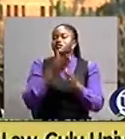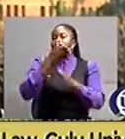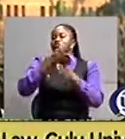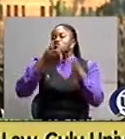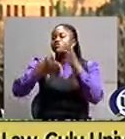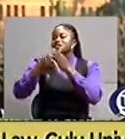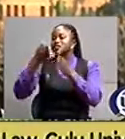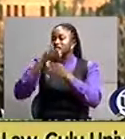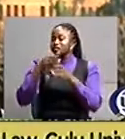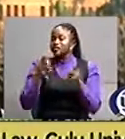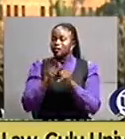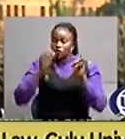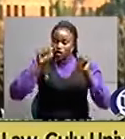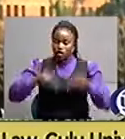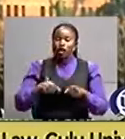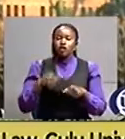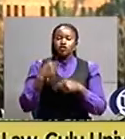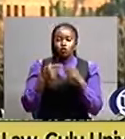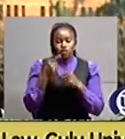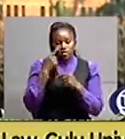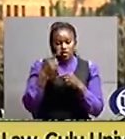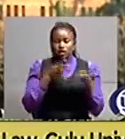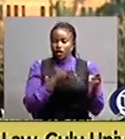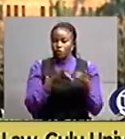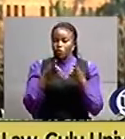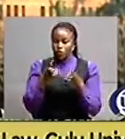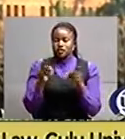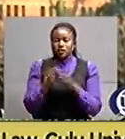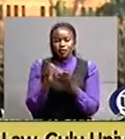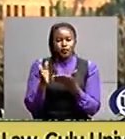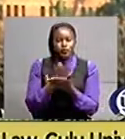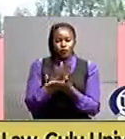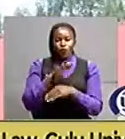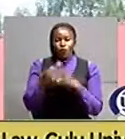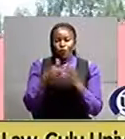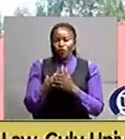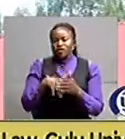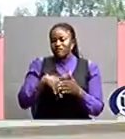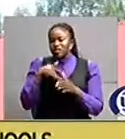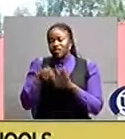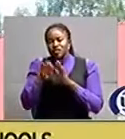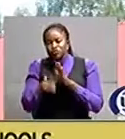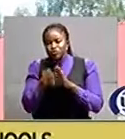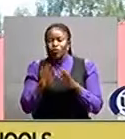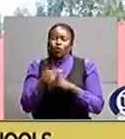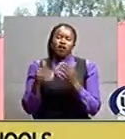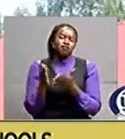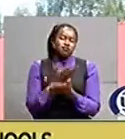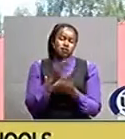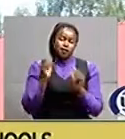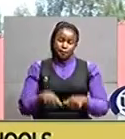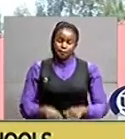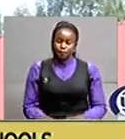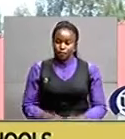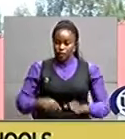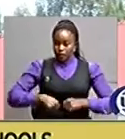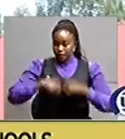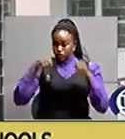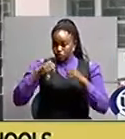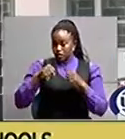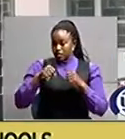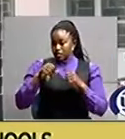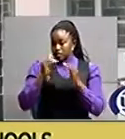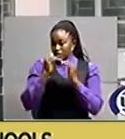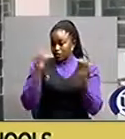we can erode away the stigma attached to disabled people. The chairperson Equal Opportunities Commission, Sylvia